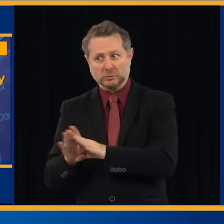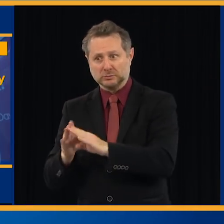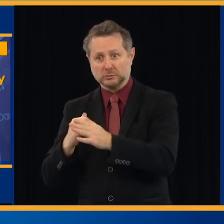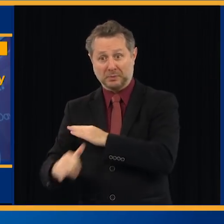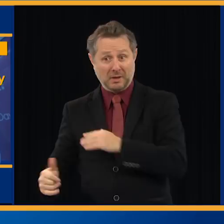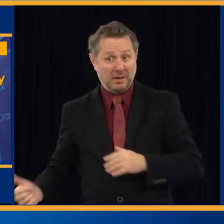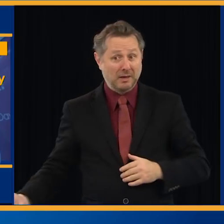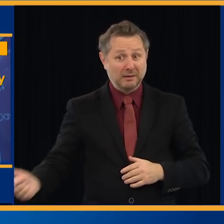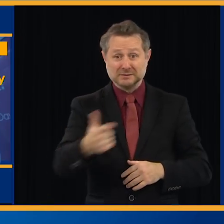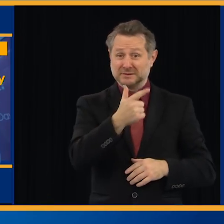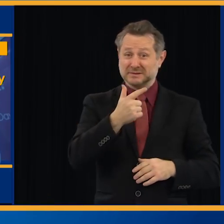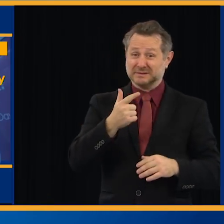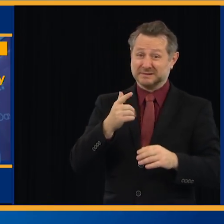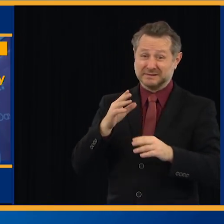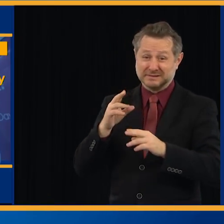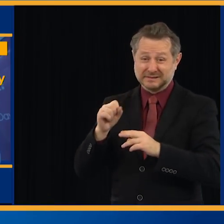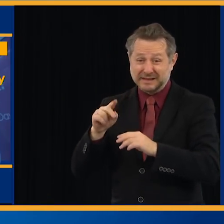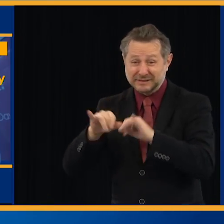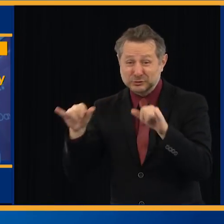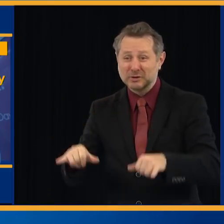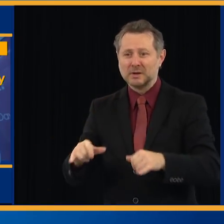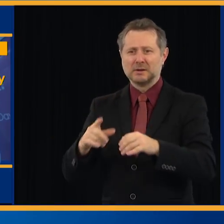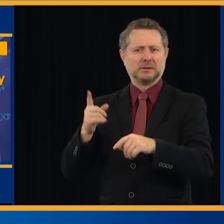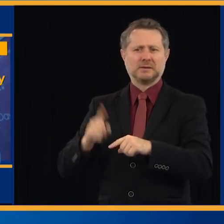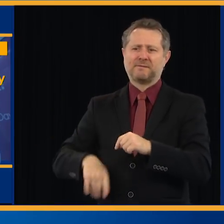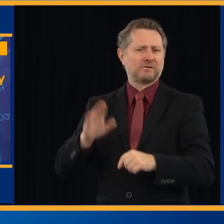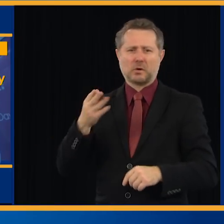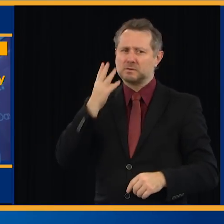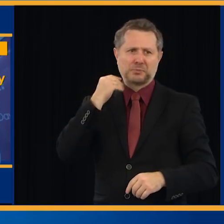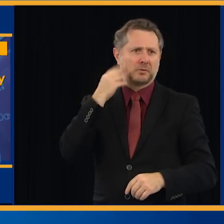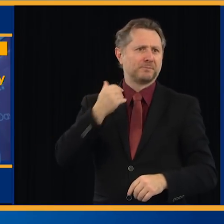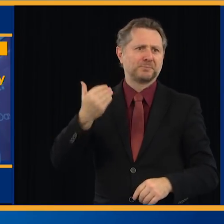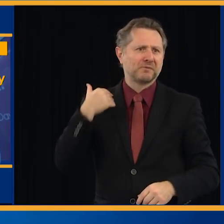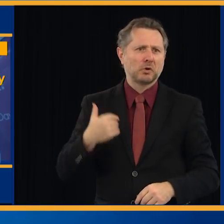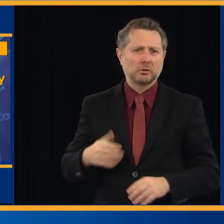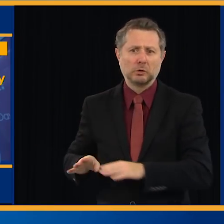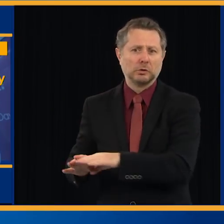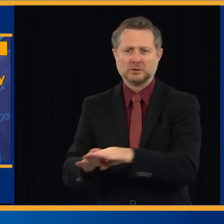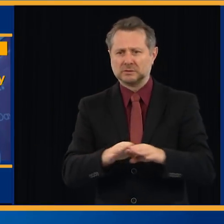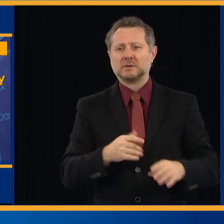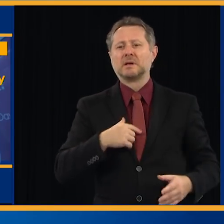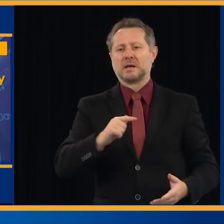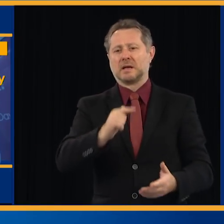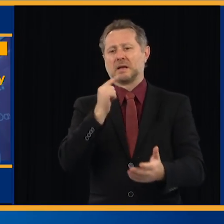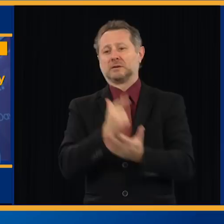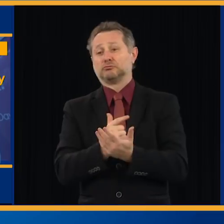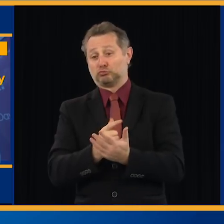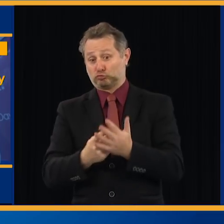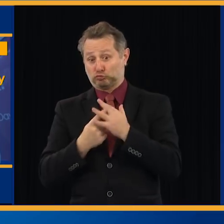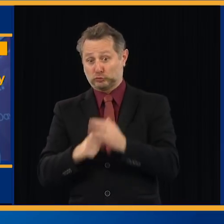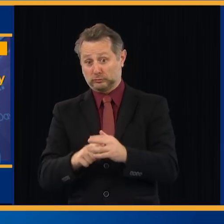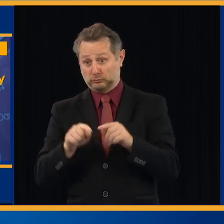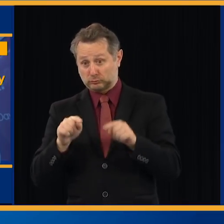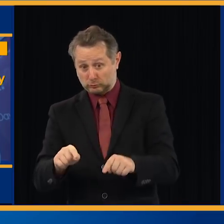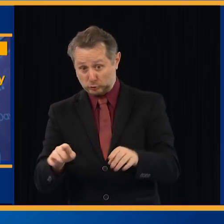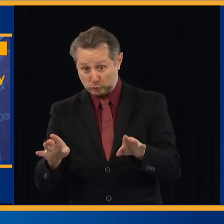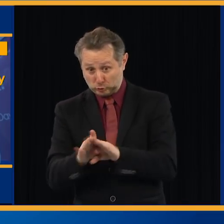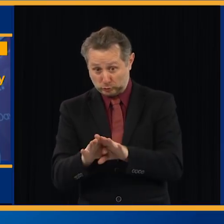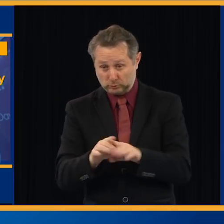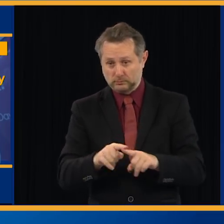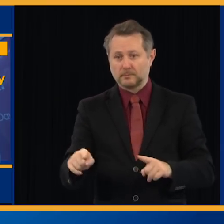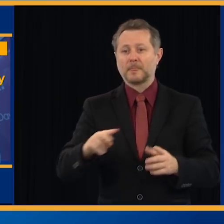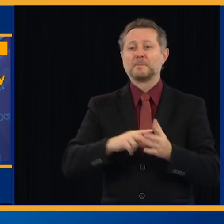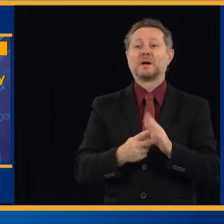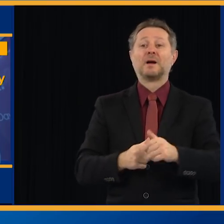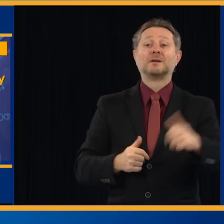before. And I guarantee another 10 things come up when we go to do this that are also